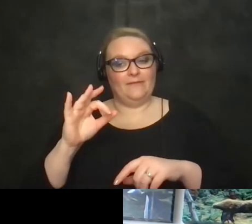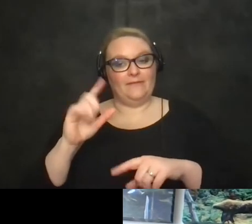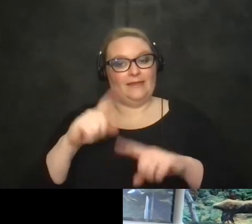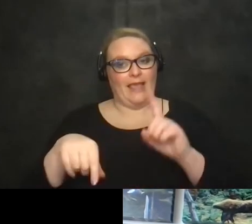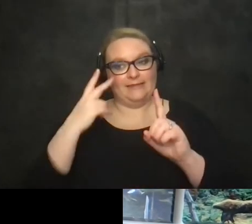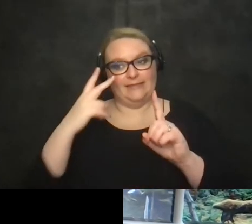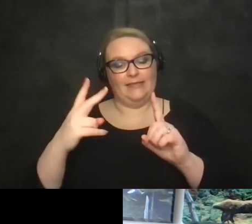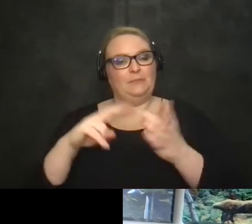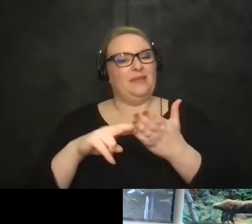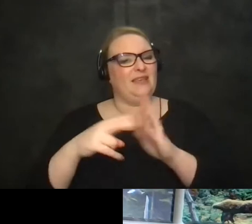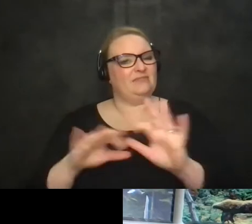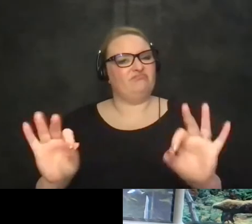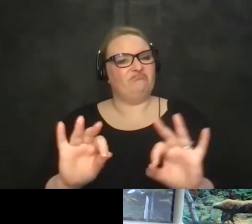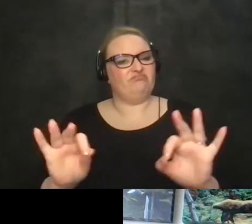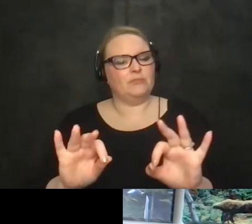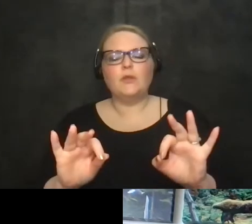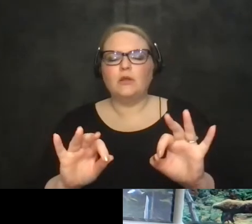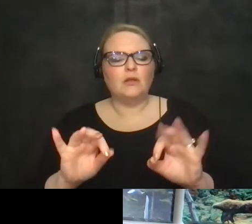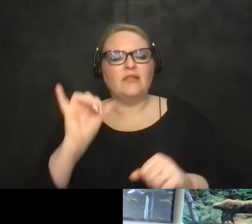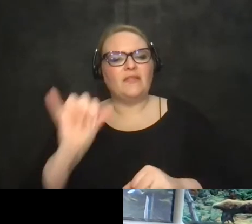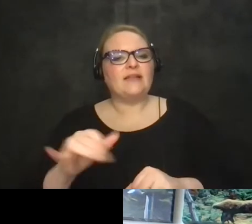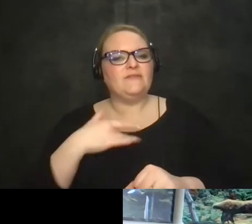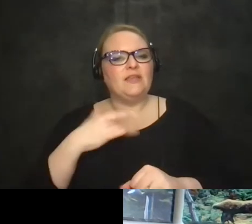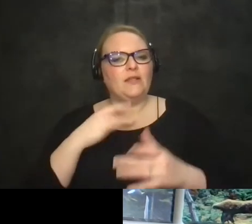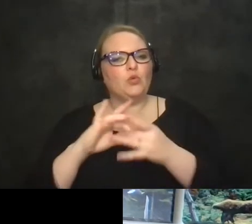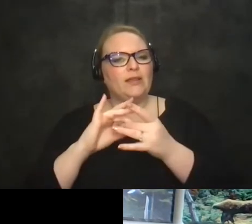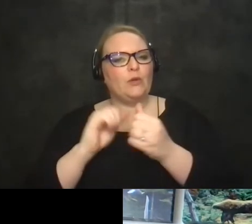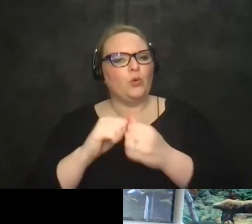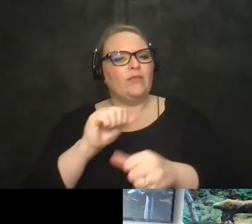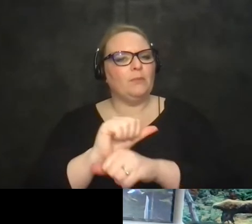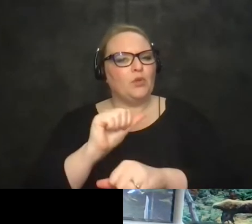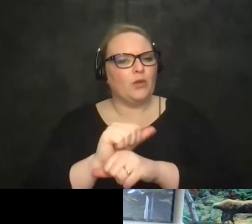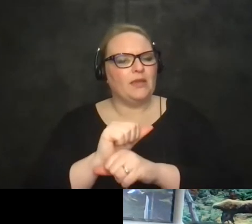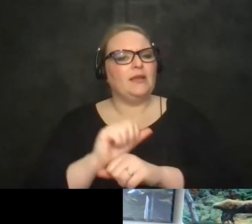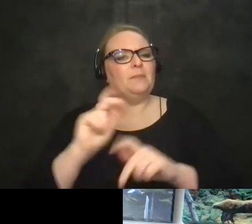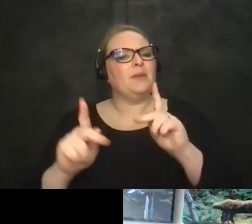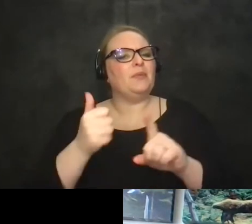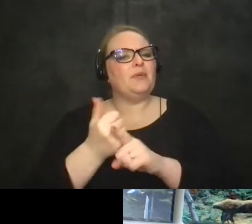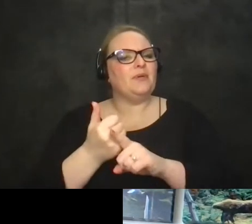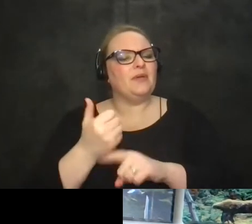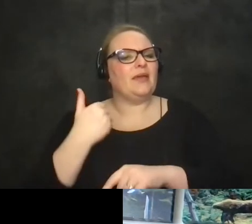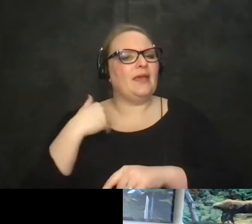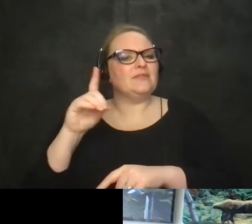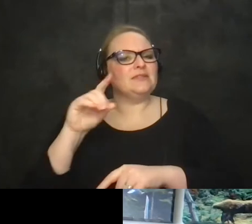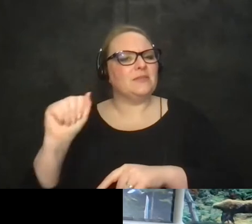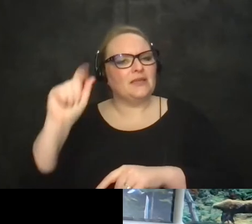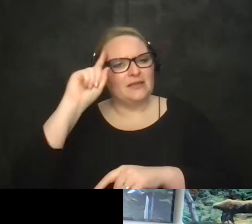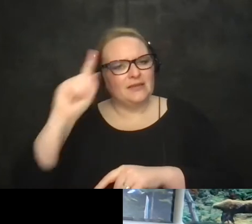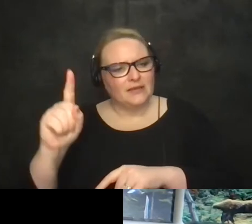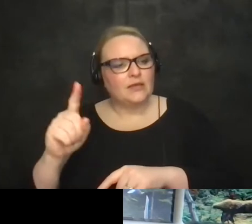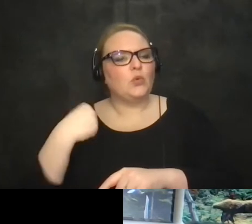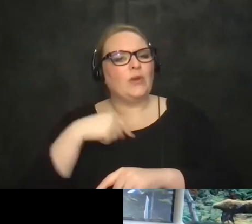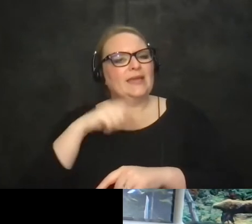and that's that's really how it feels when it comes to employment and people with intellectual disabilities we really need disaggregated data